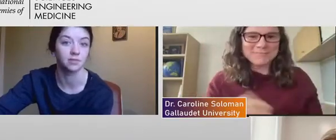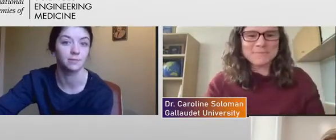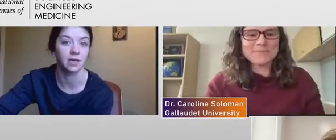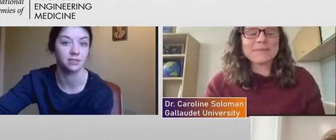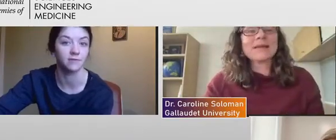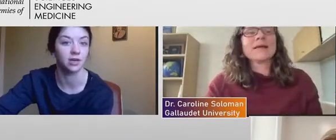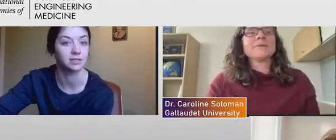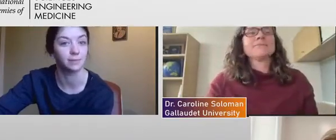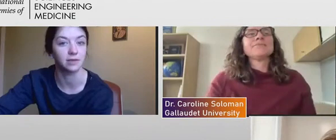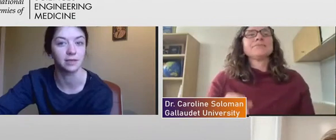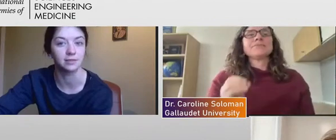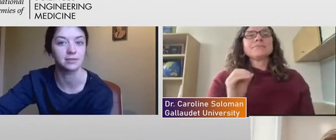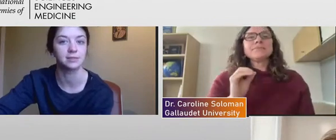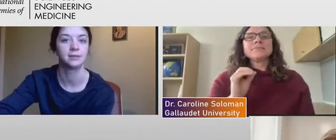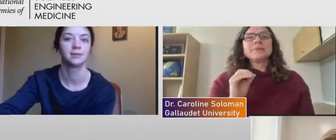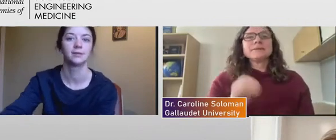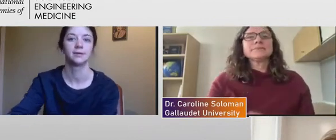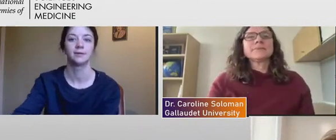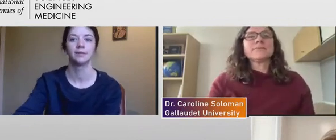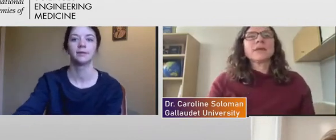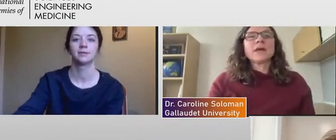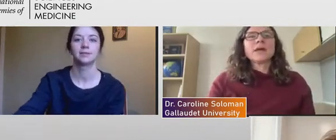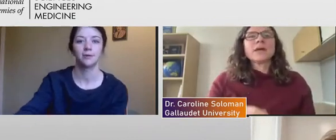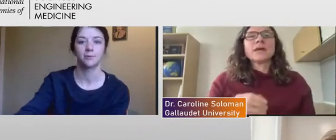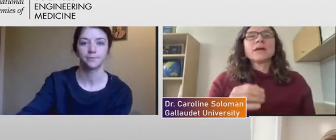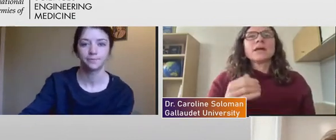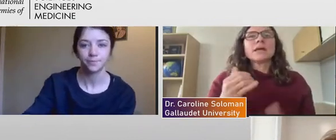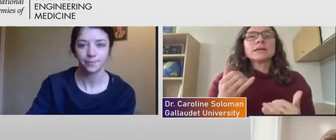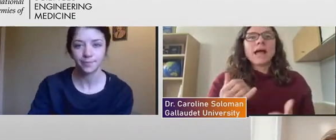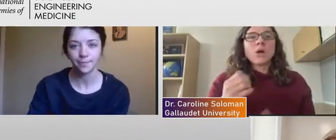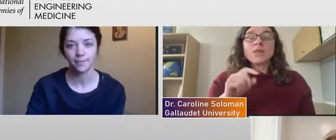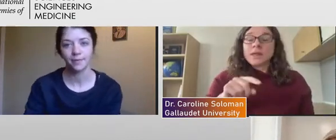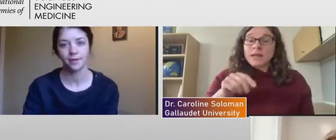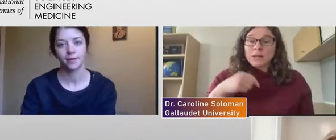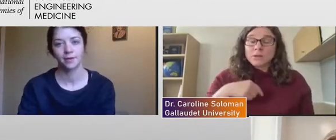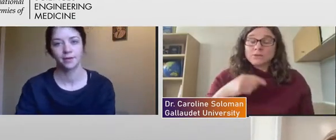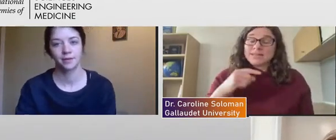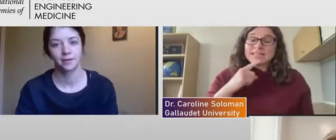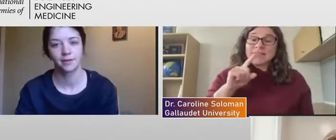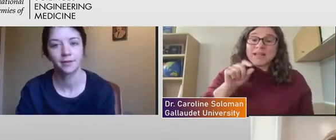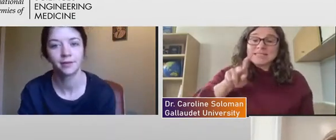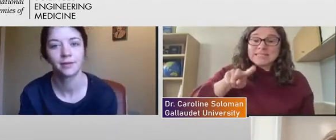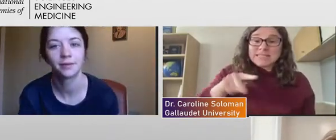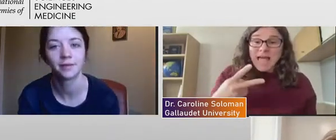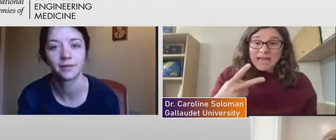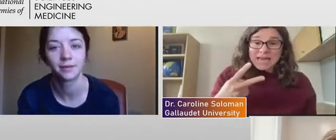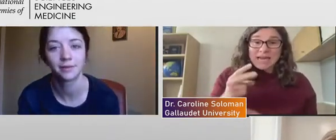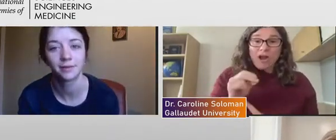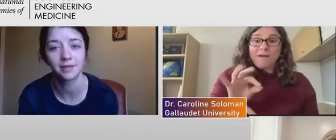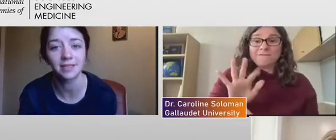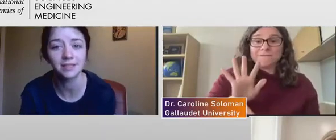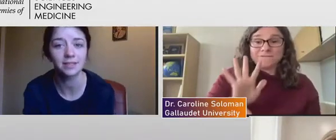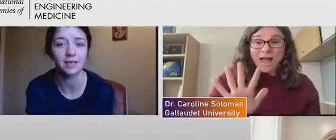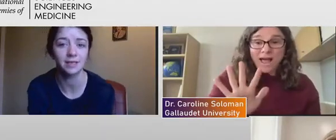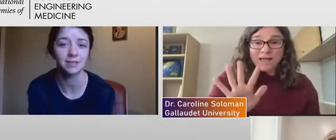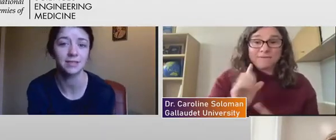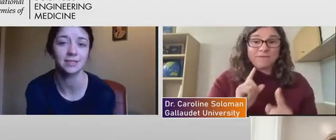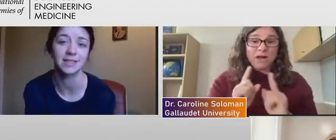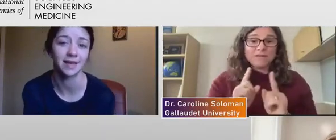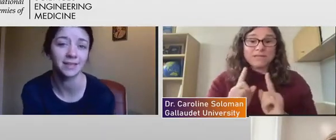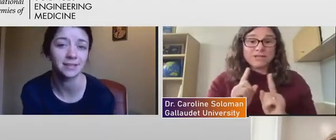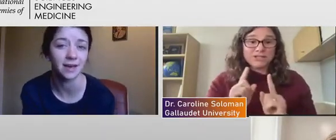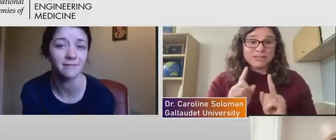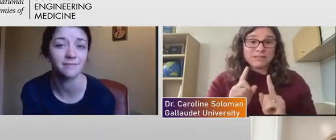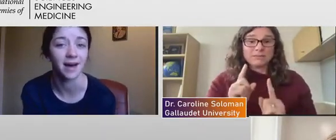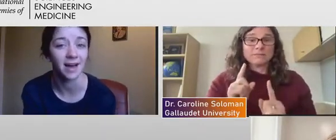programs because of our experience. So this is